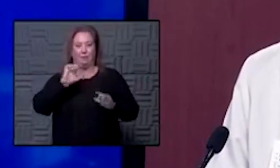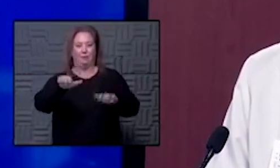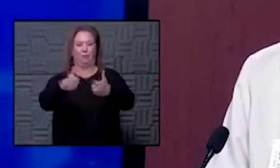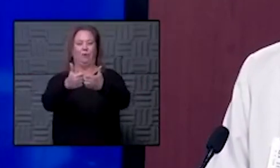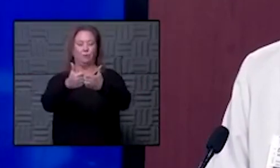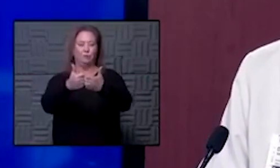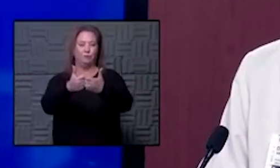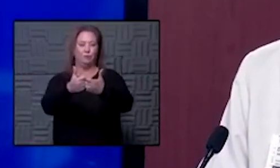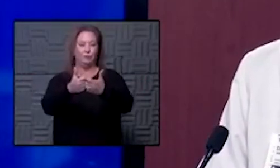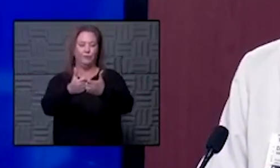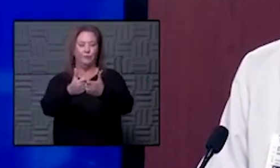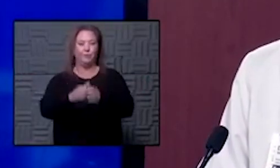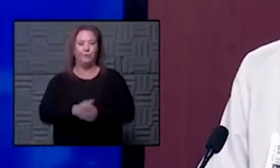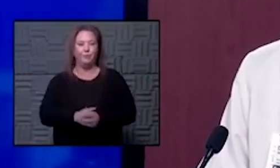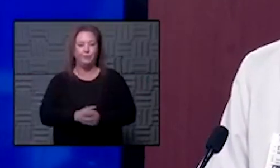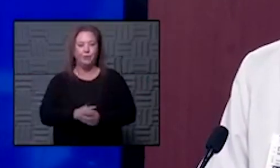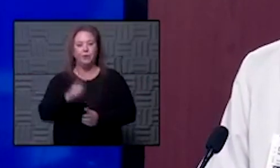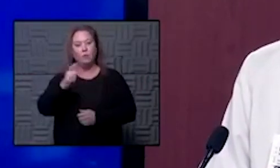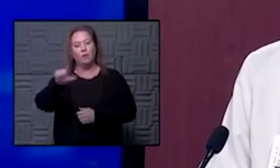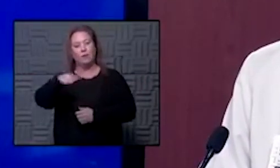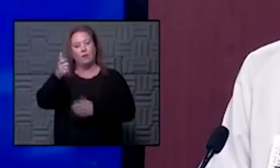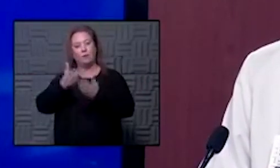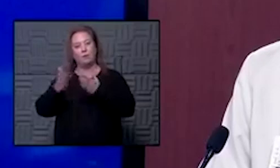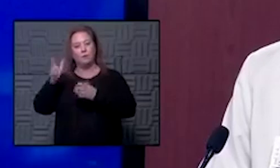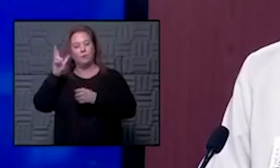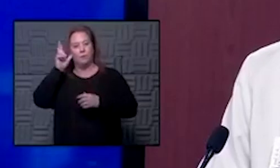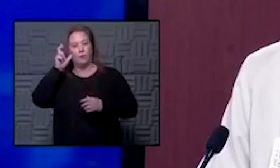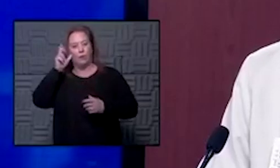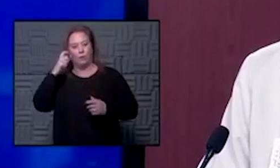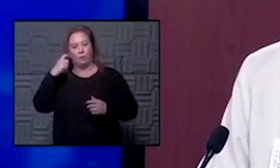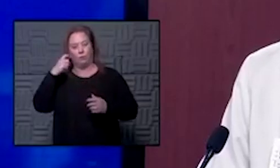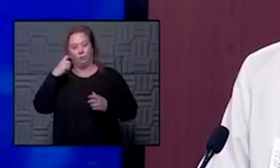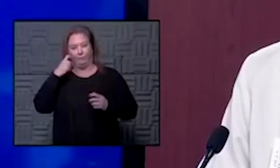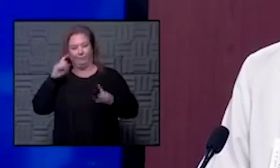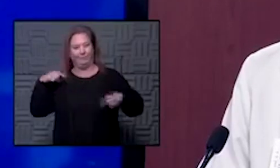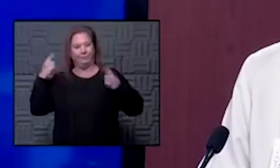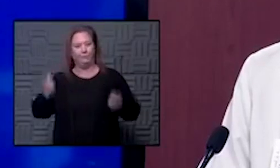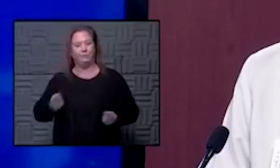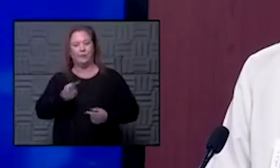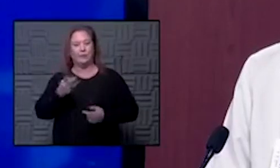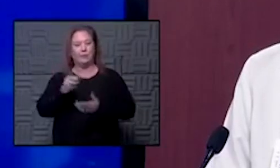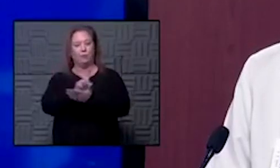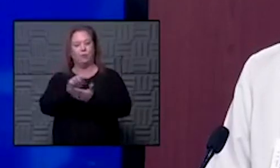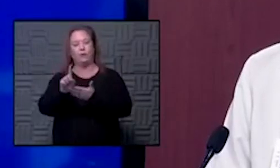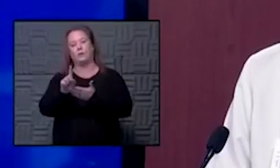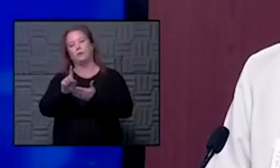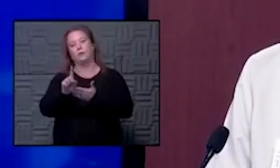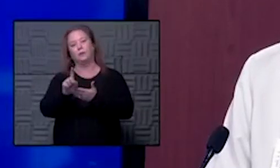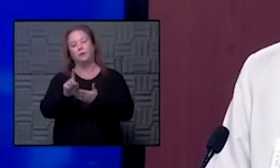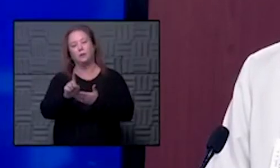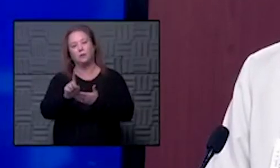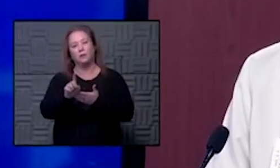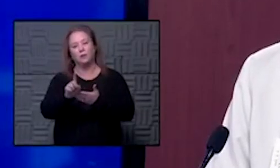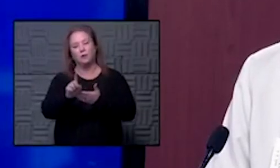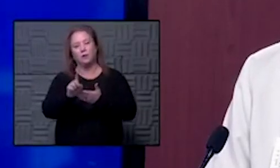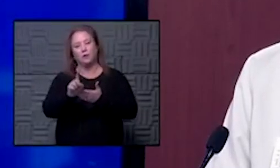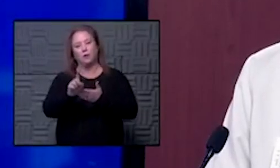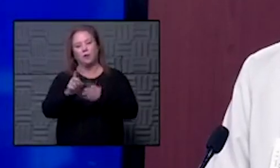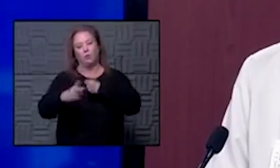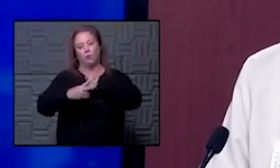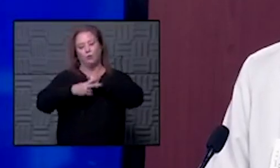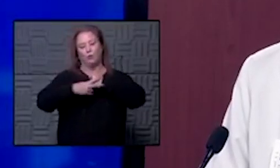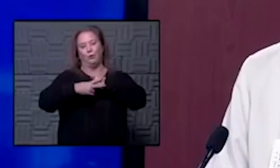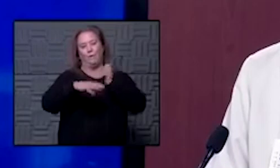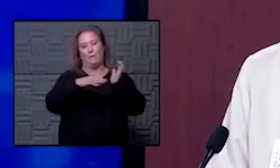challenge. One of the other things we've heard a lot about the past few weeks has been um reserve medical